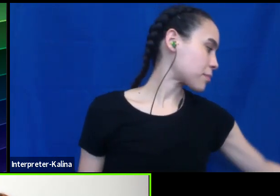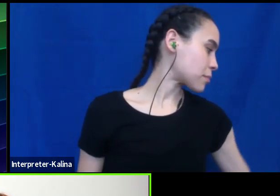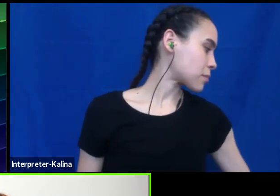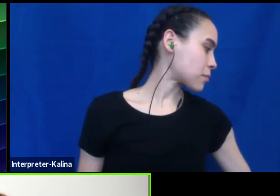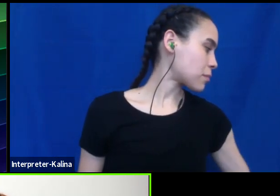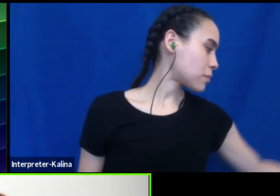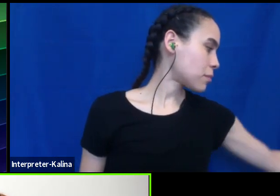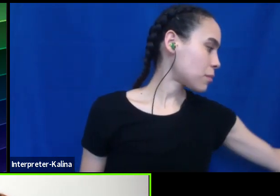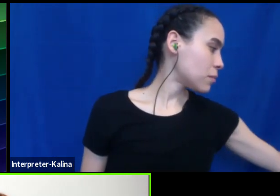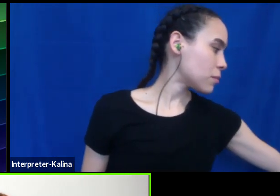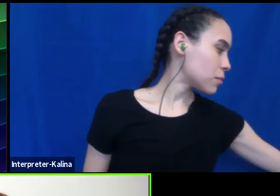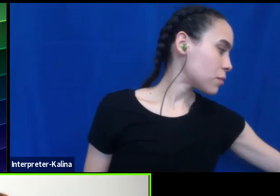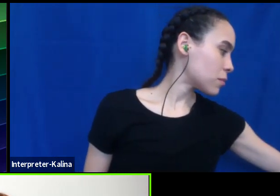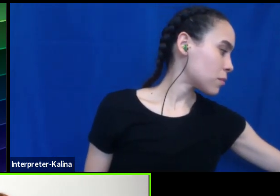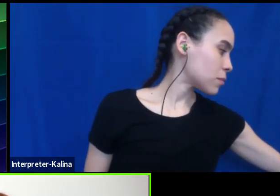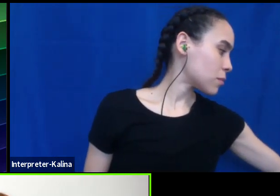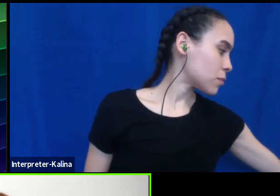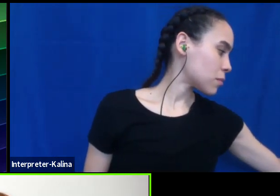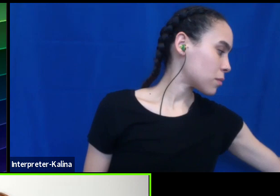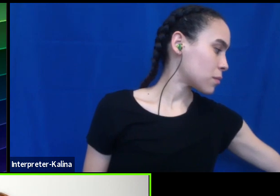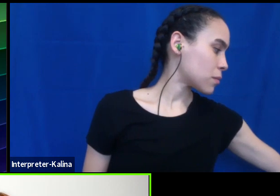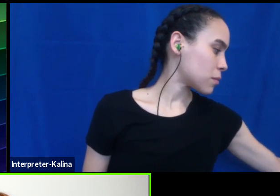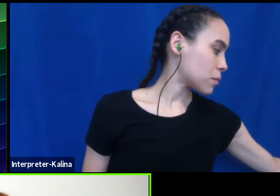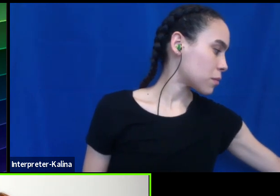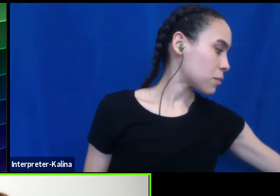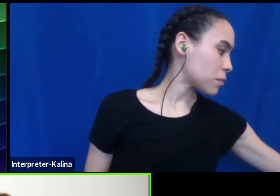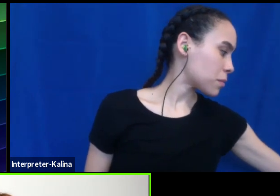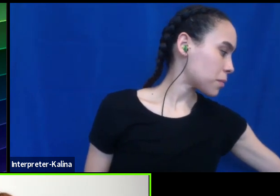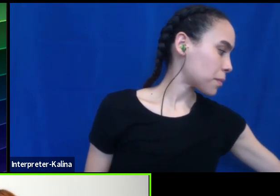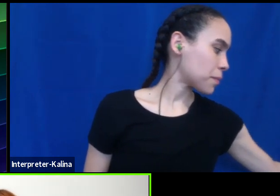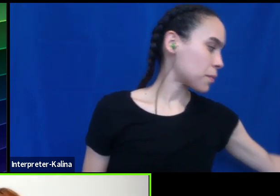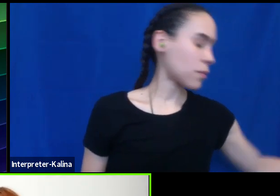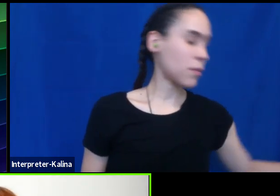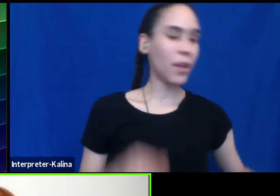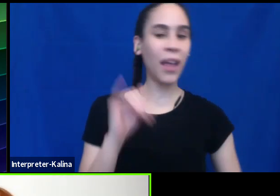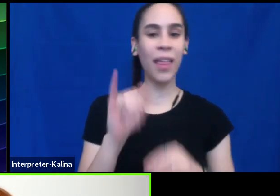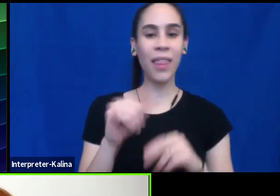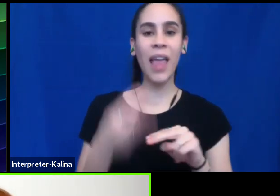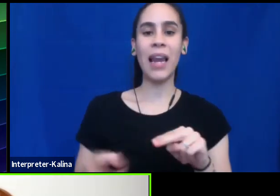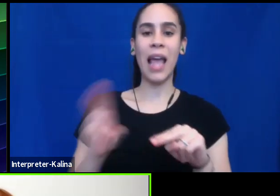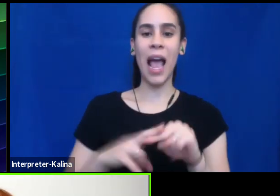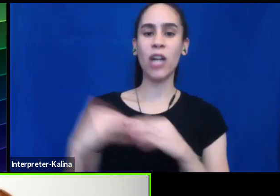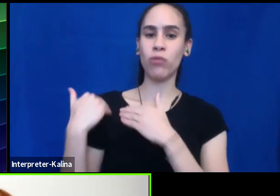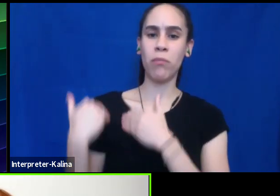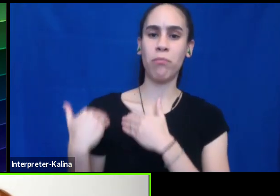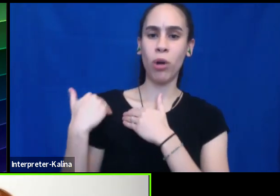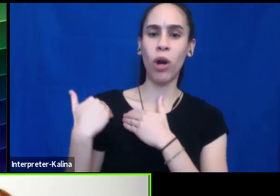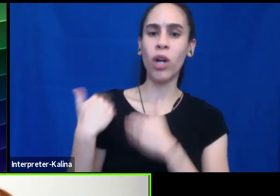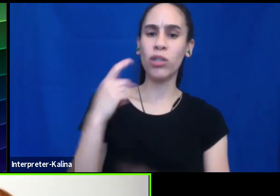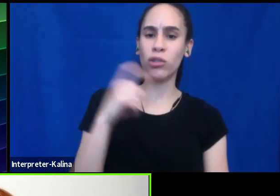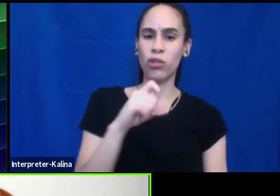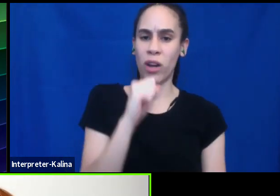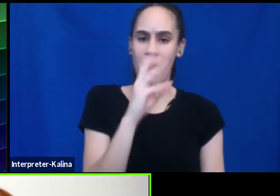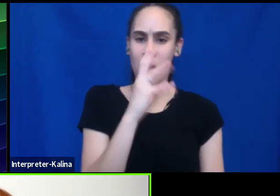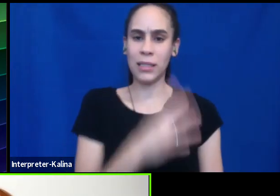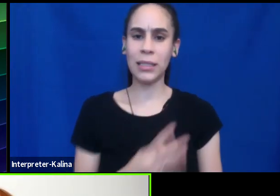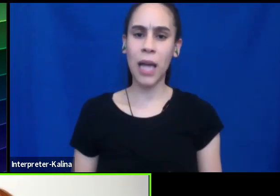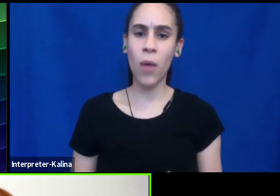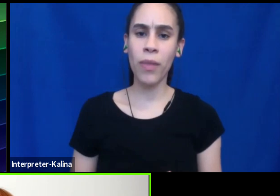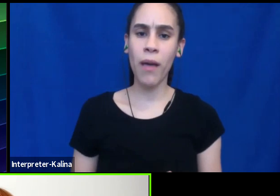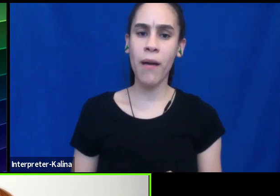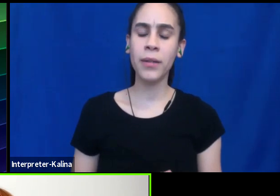that, um, that, that extra burden should not be discounted either. That's awesome. Thank you. Um, so, uh,